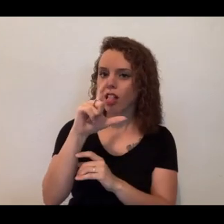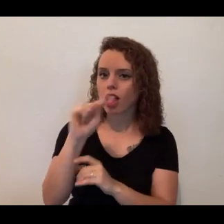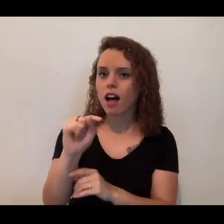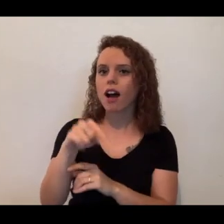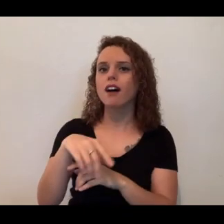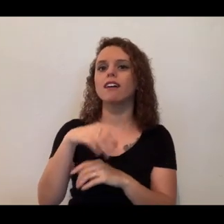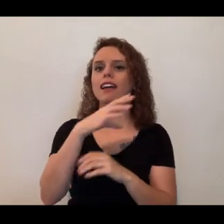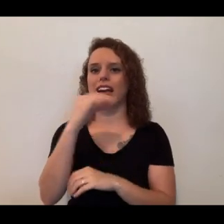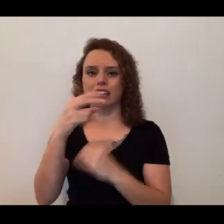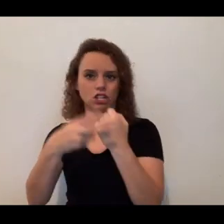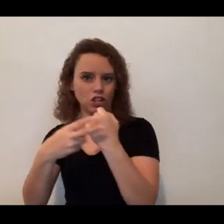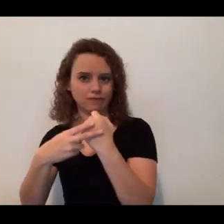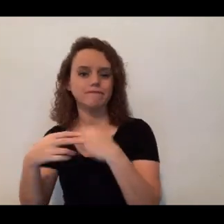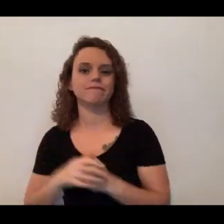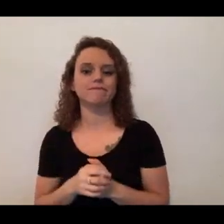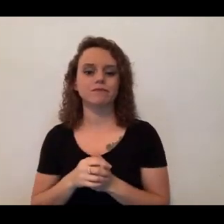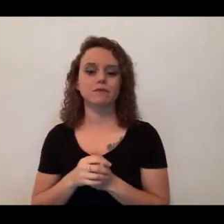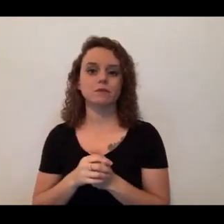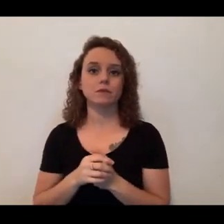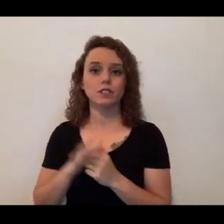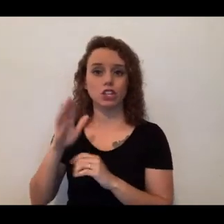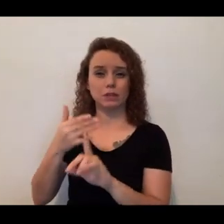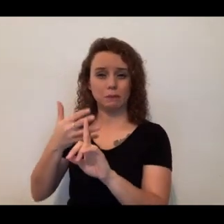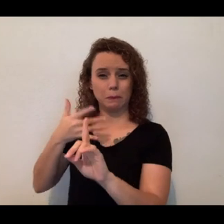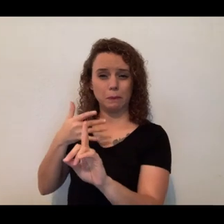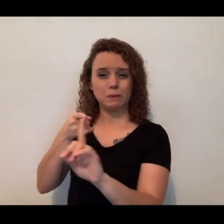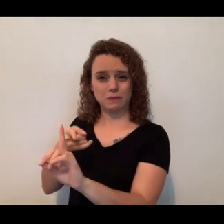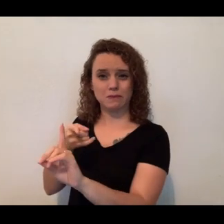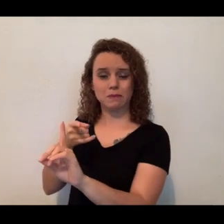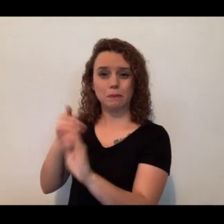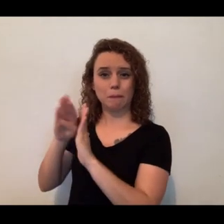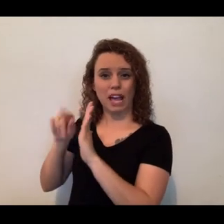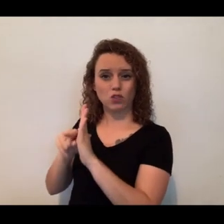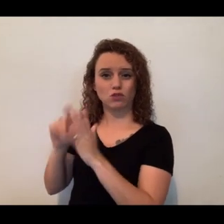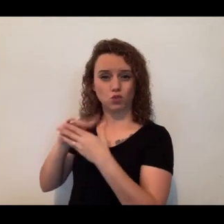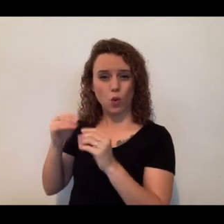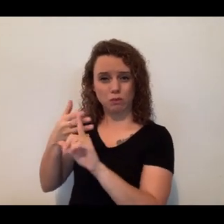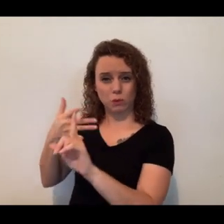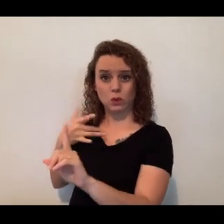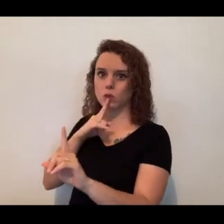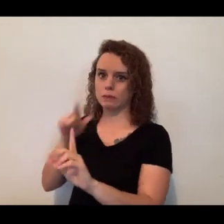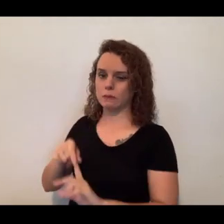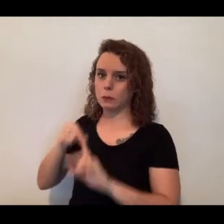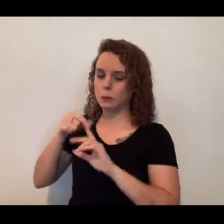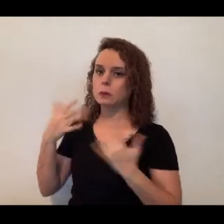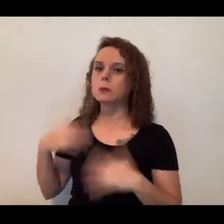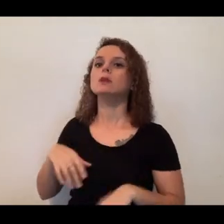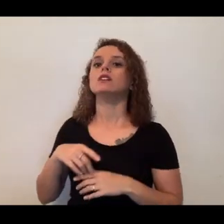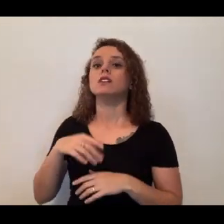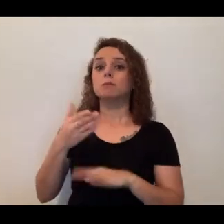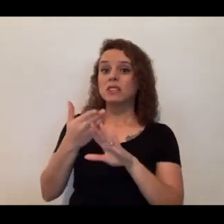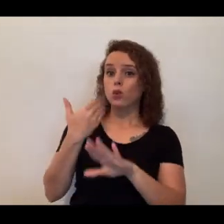She has a pretty unique back story. She was actually a frozen embryo implanted into a